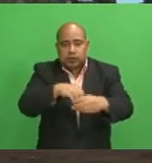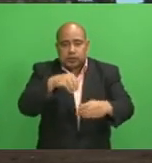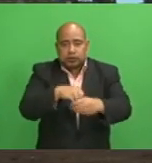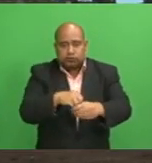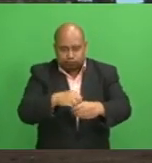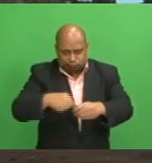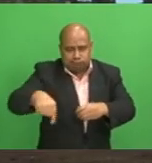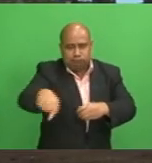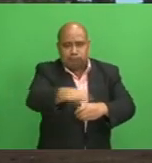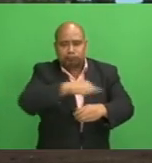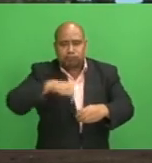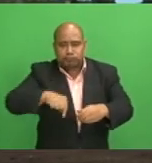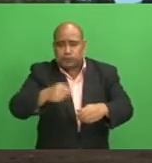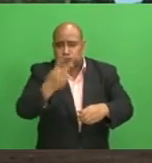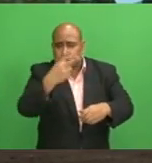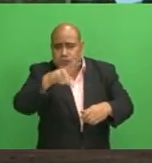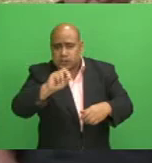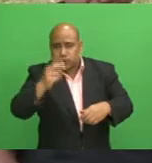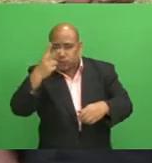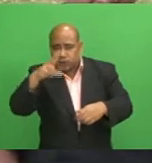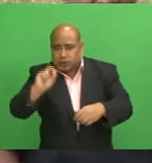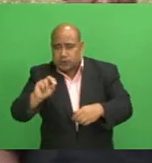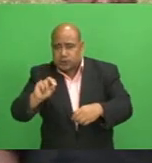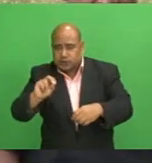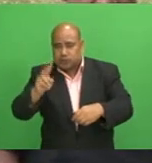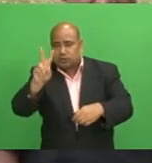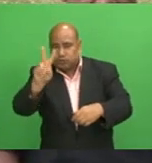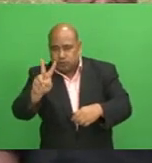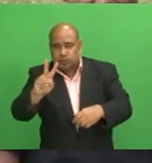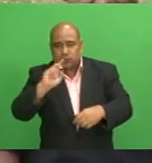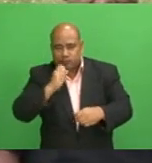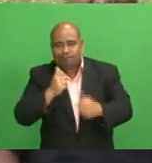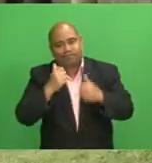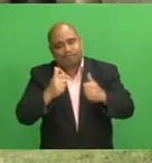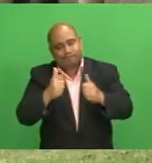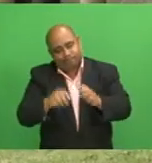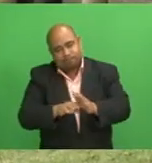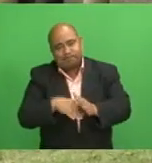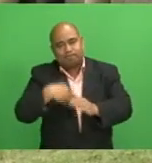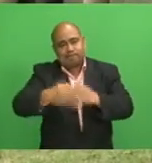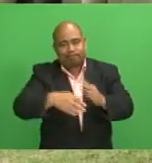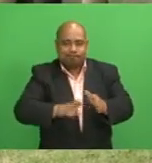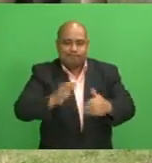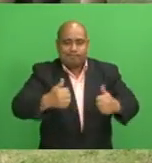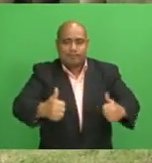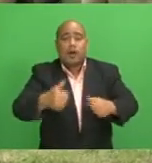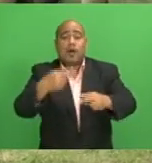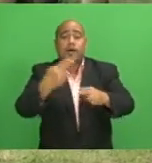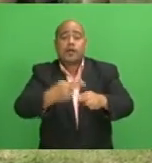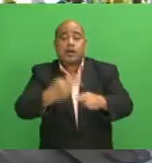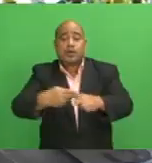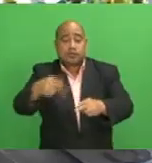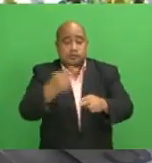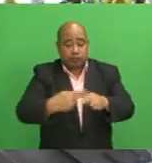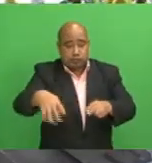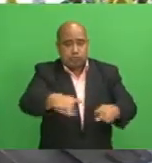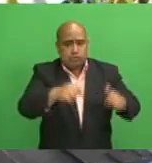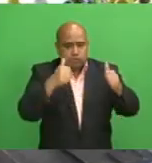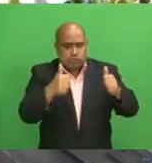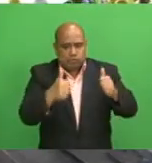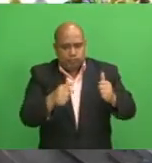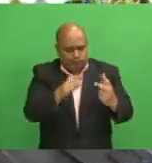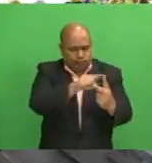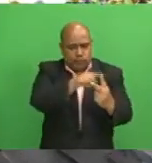2022, becomes a very good season. Farmers and worry drivers are also optimistic of a good crushing